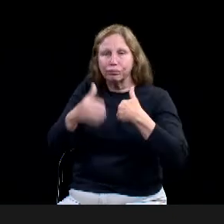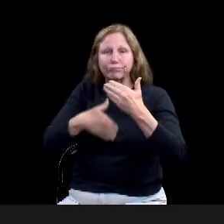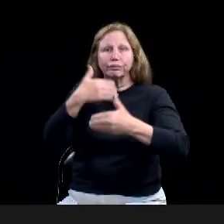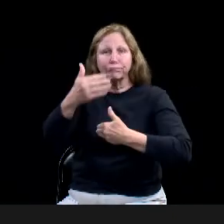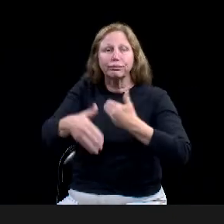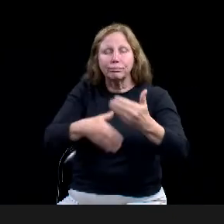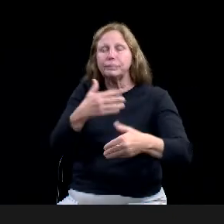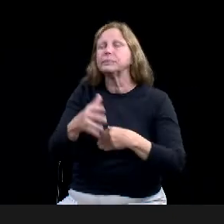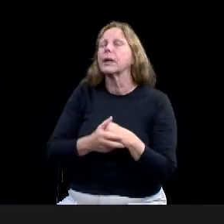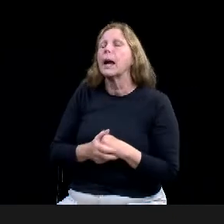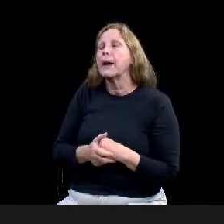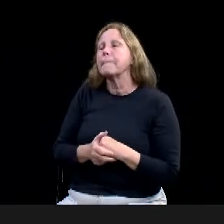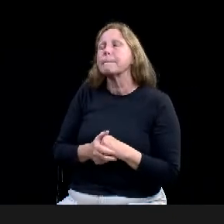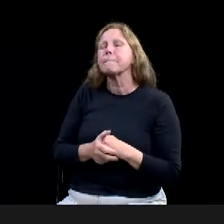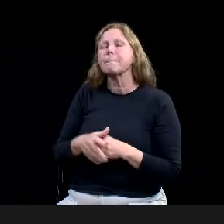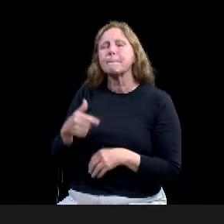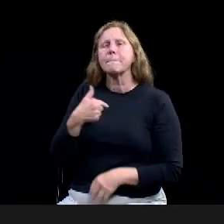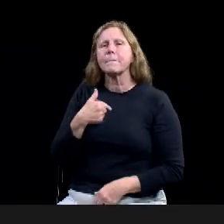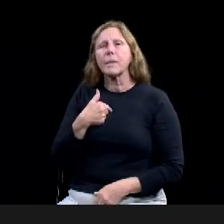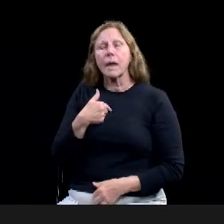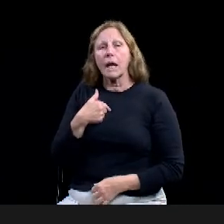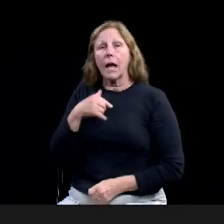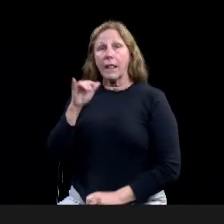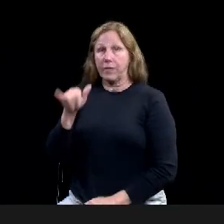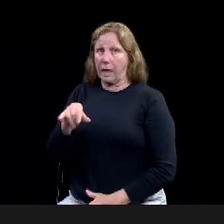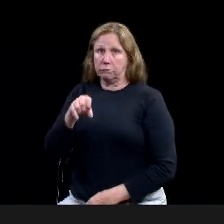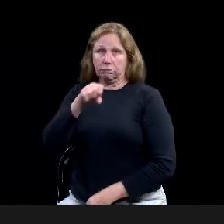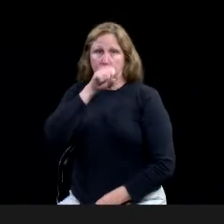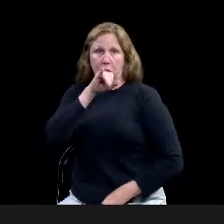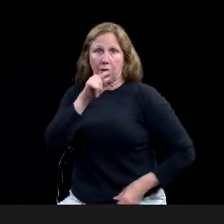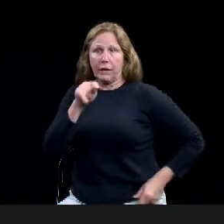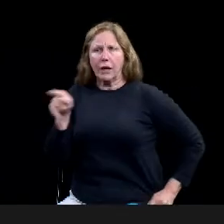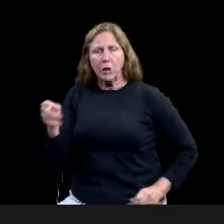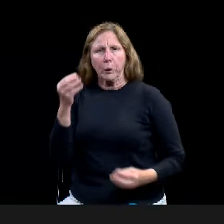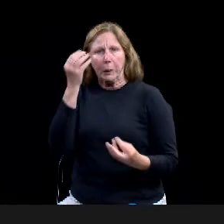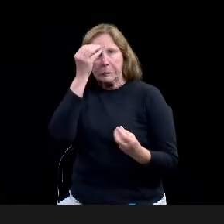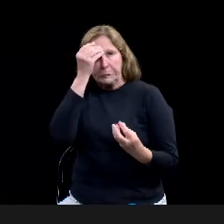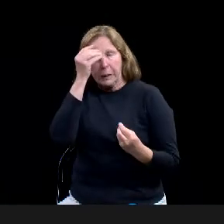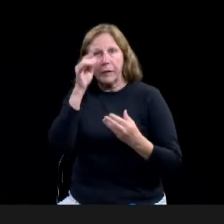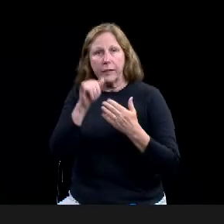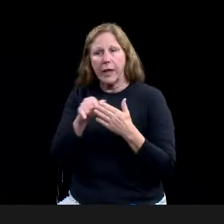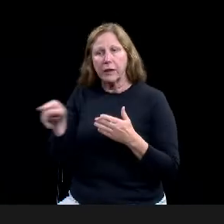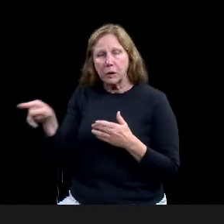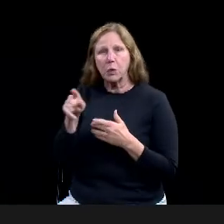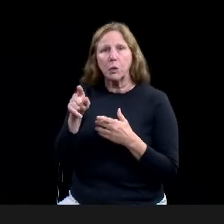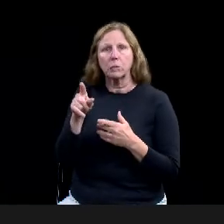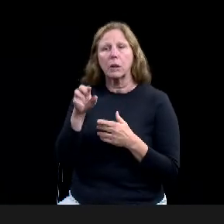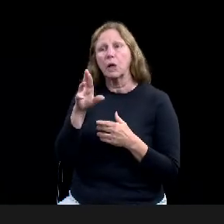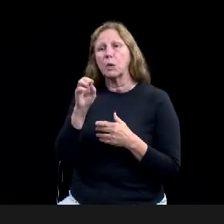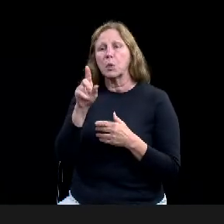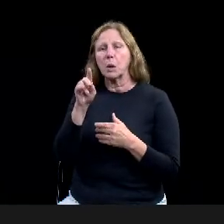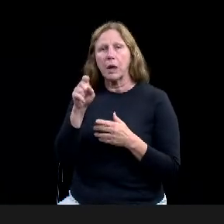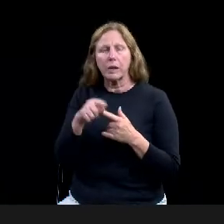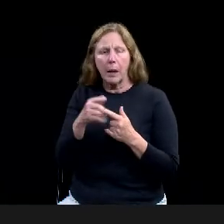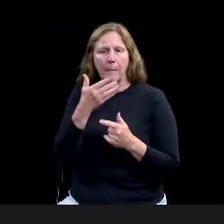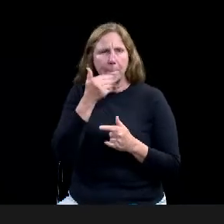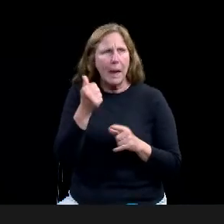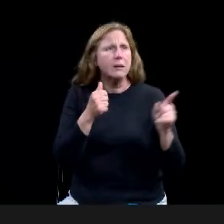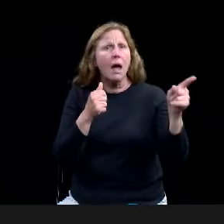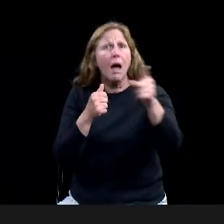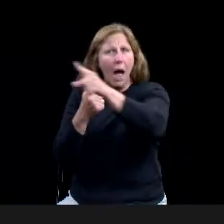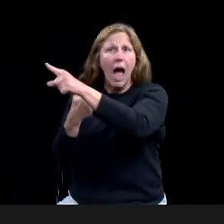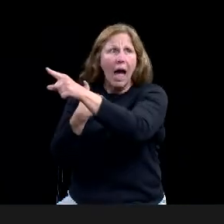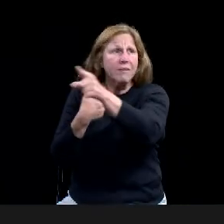the best practices of other cities and thinking through what this looks like specifically in Waco. I think this just sounds like it's